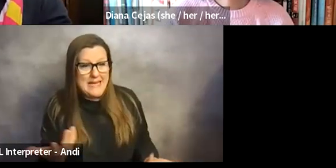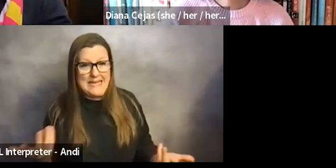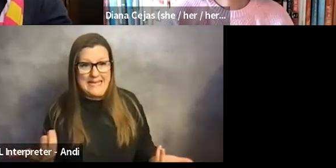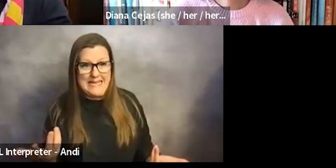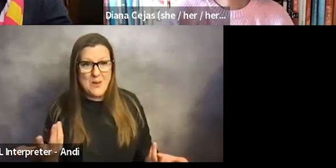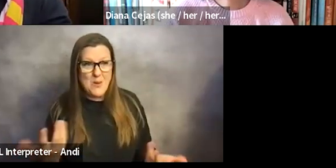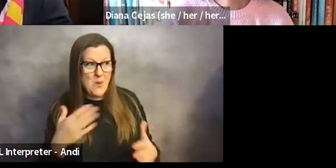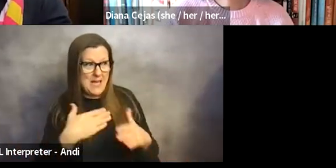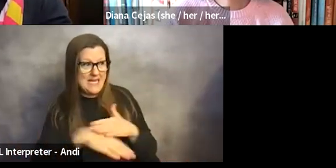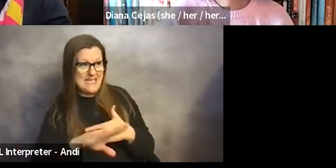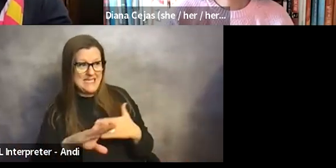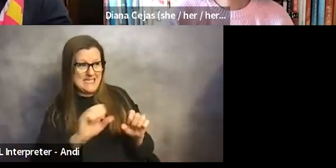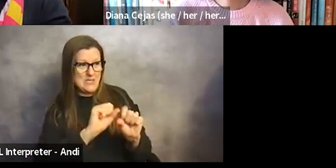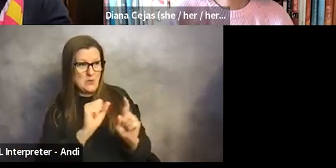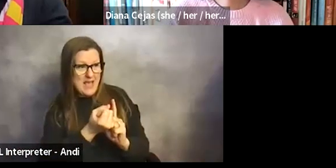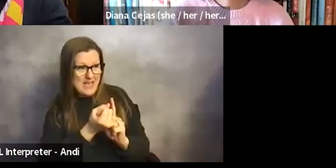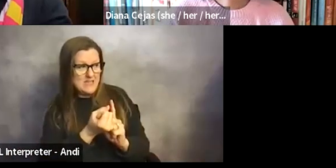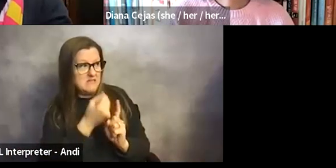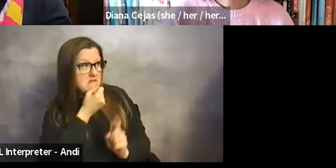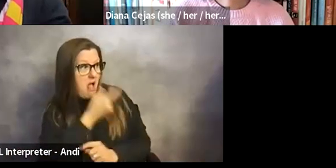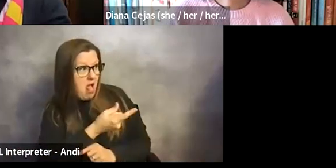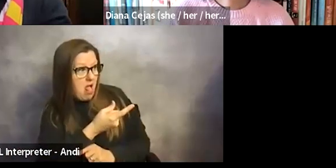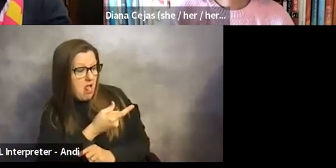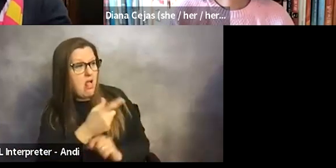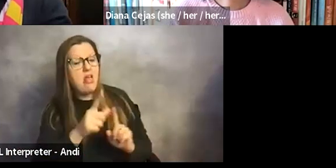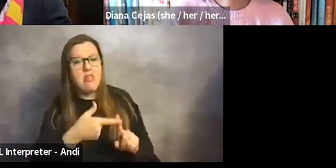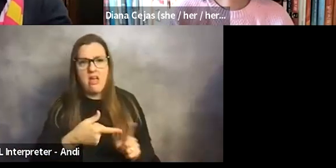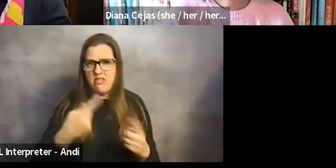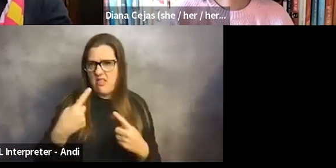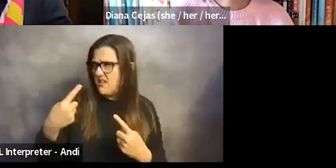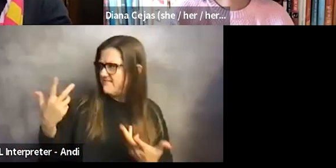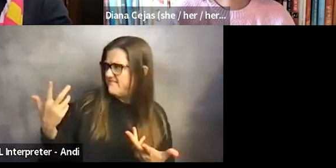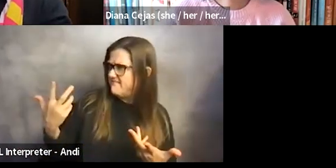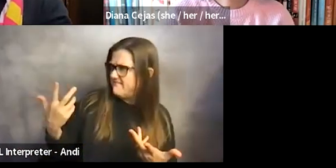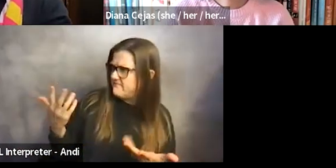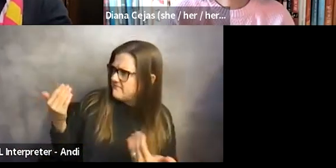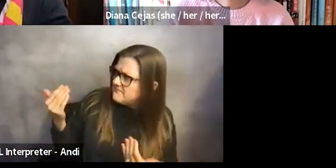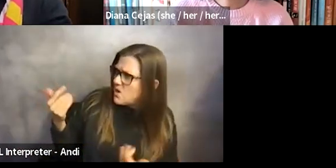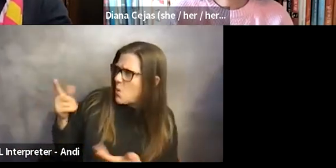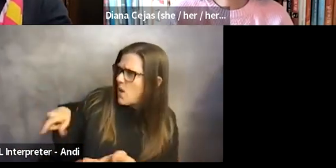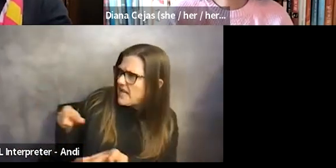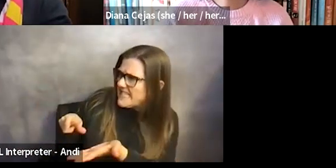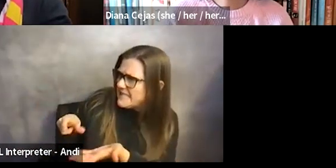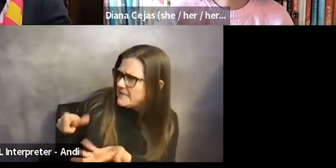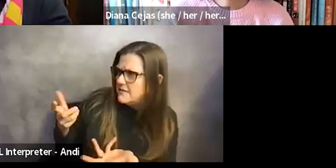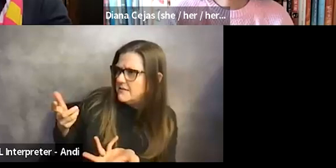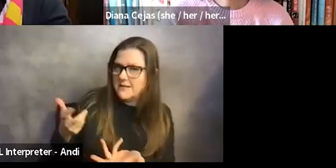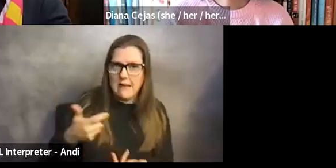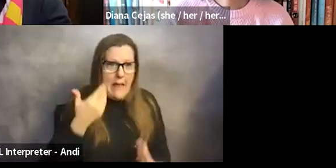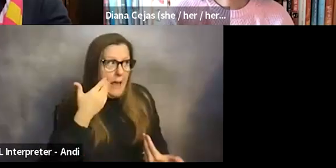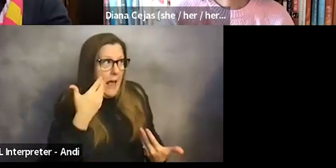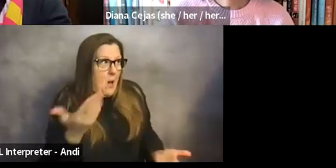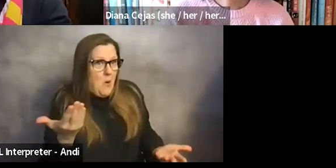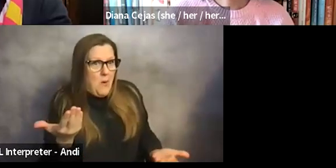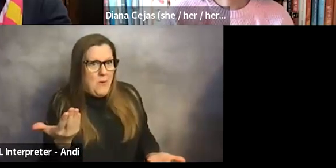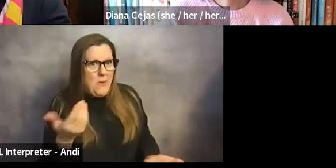come into the situation disclosing. And they're going to look to me to kind of understand what I need. And I don't know that yet. And